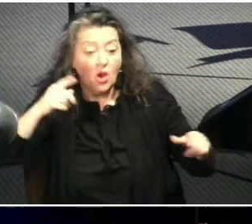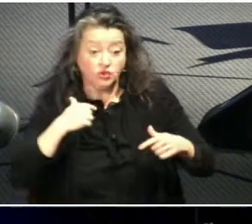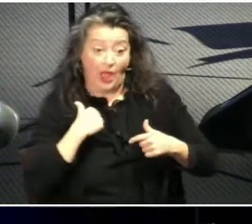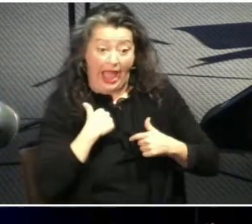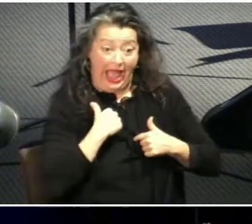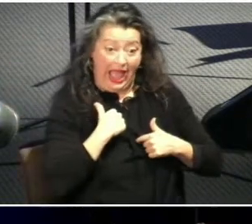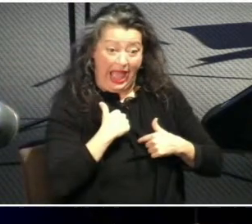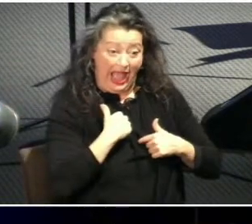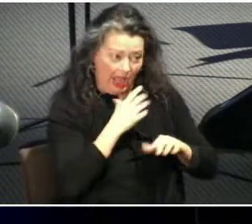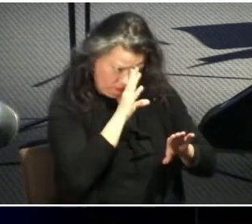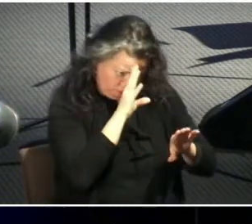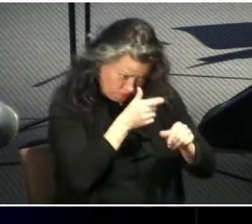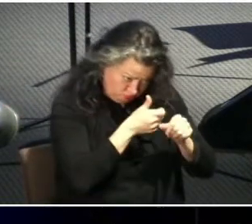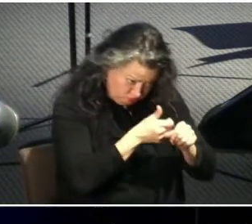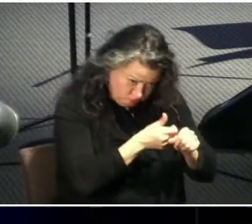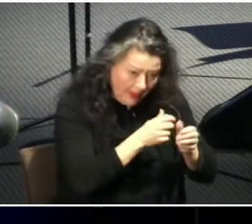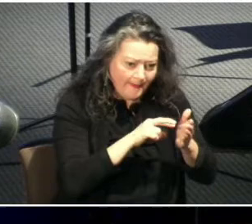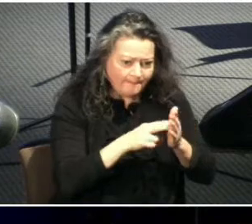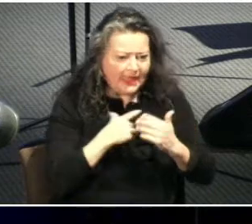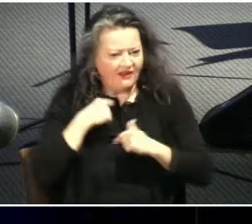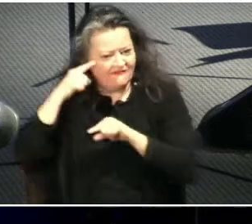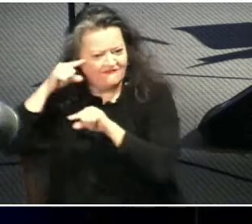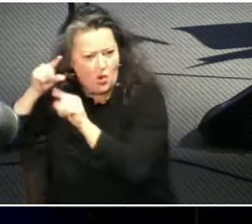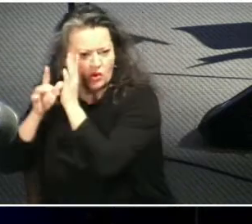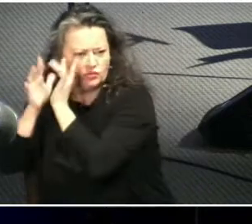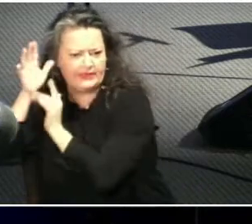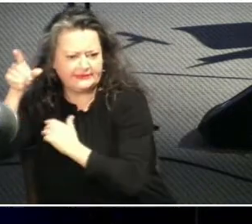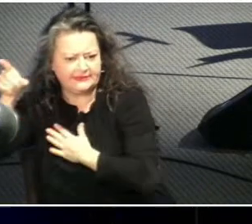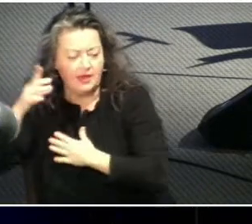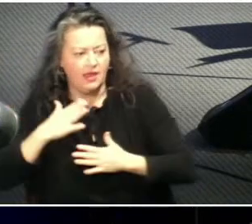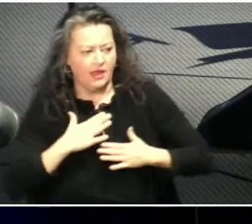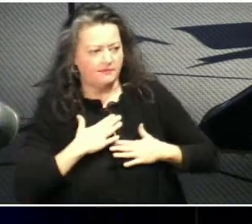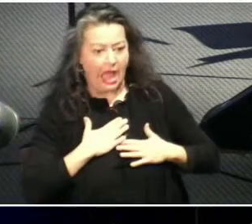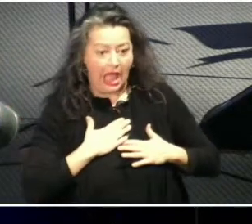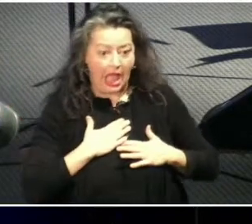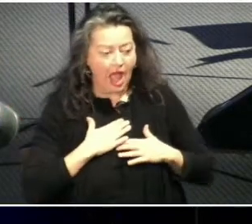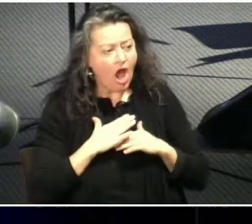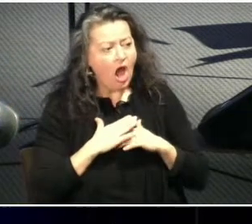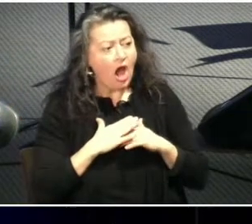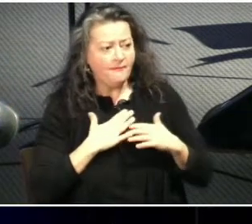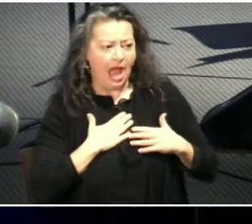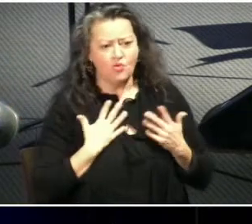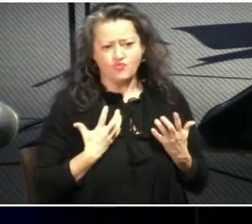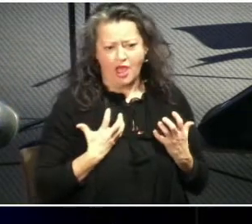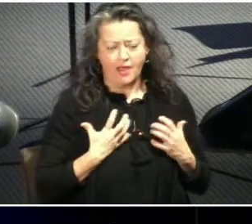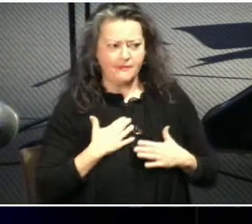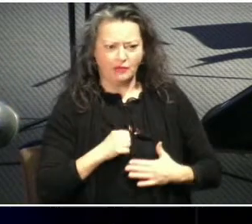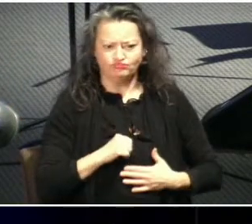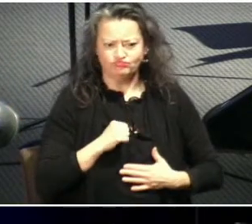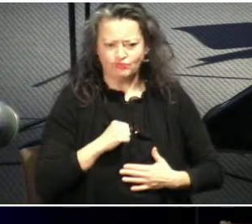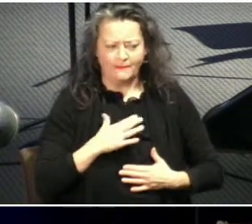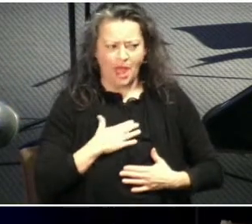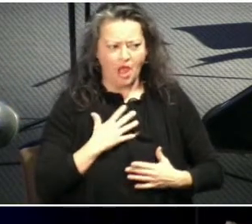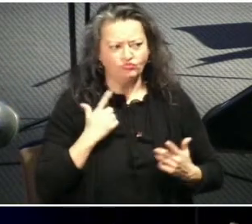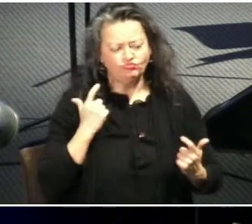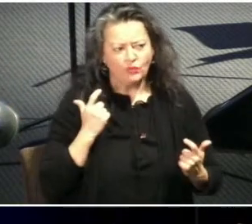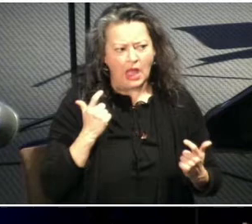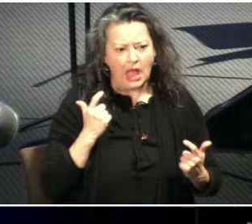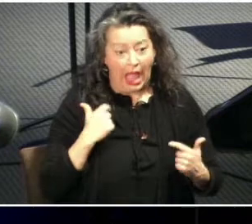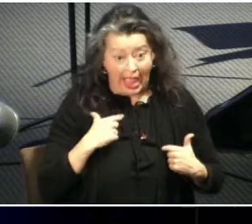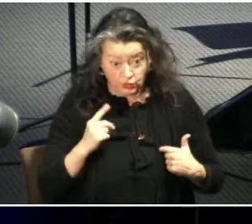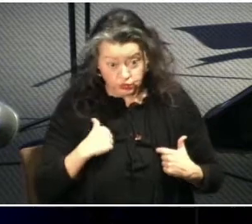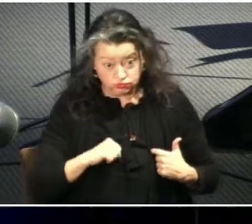my preference my comfort and my pride which i have a good dose of to serve each other